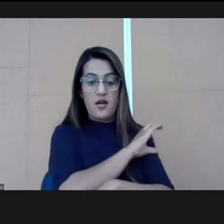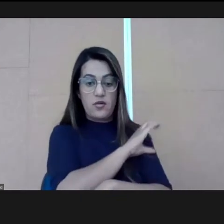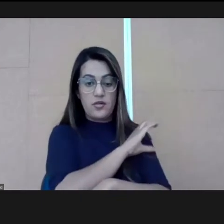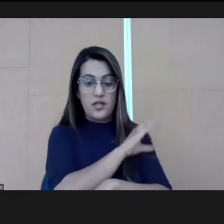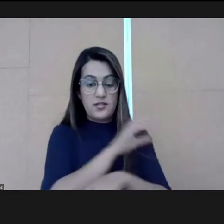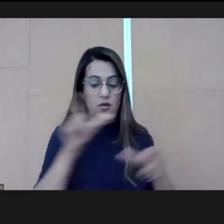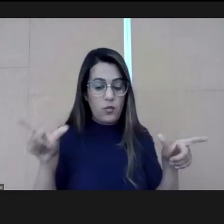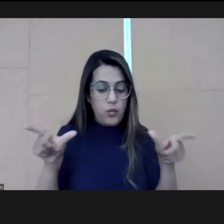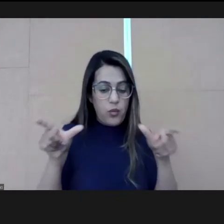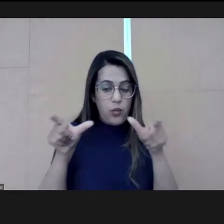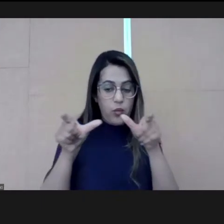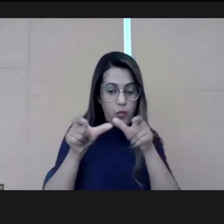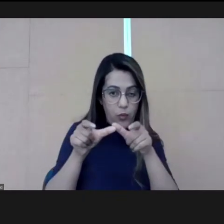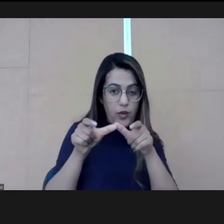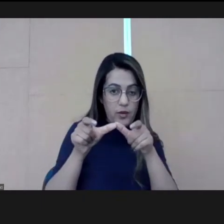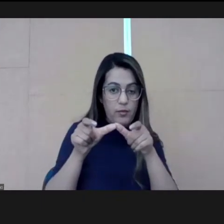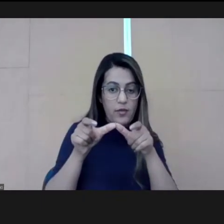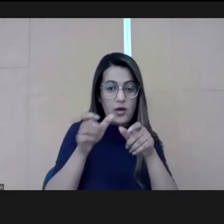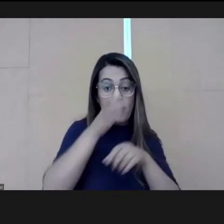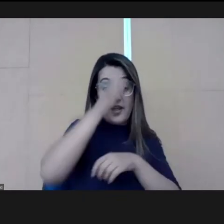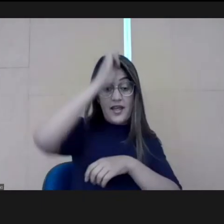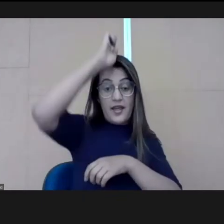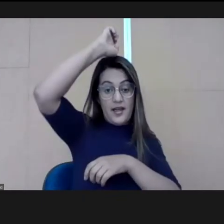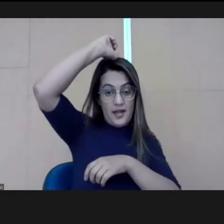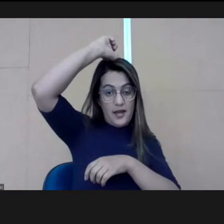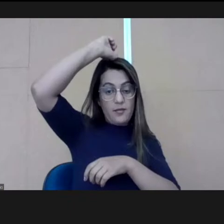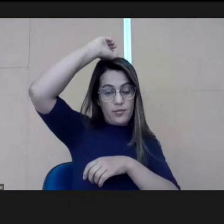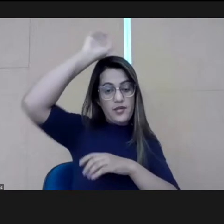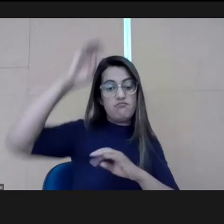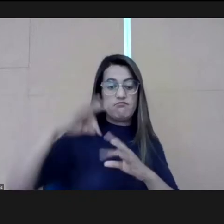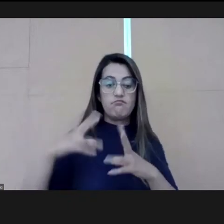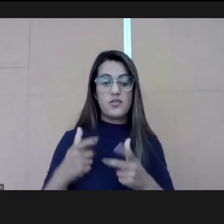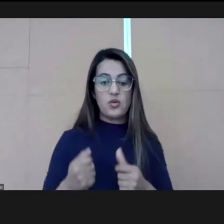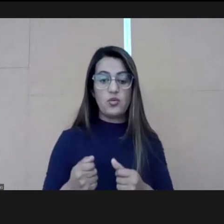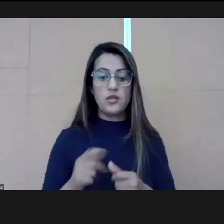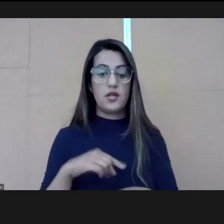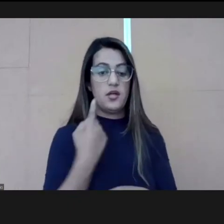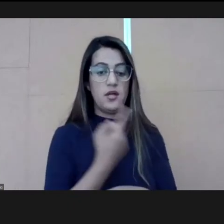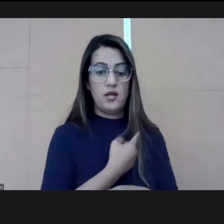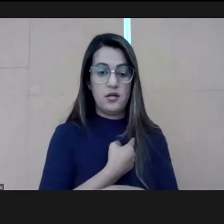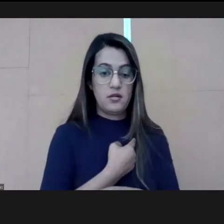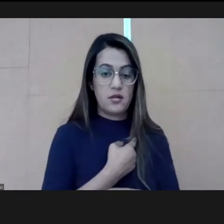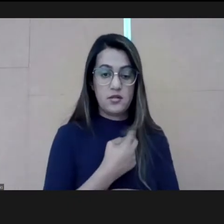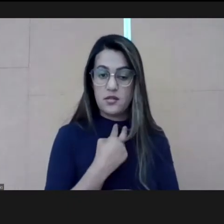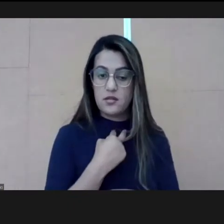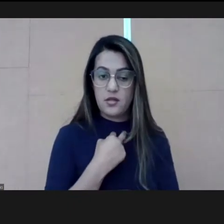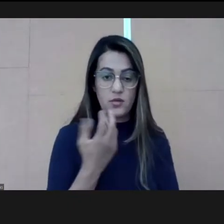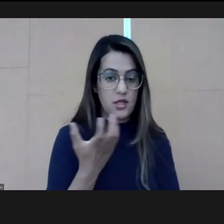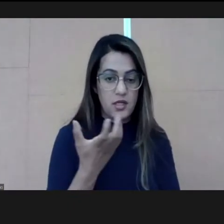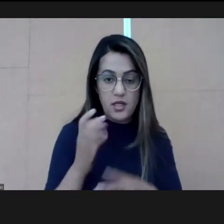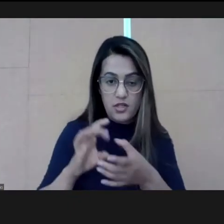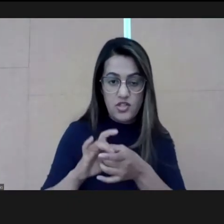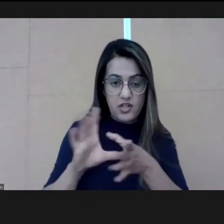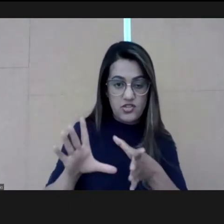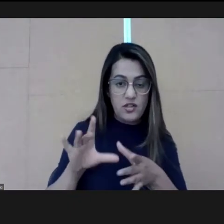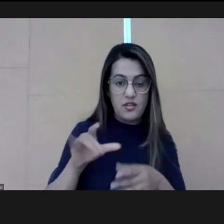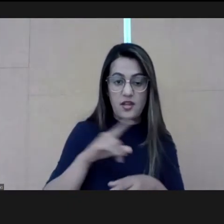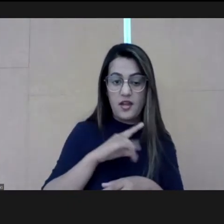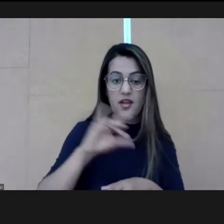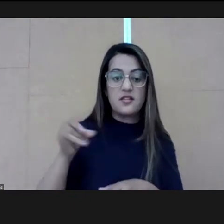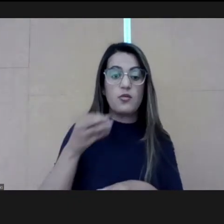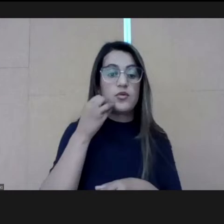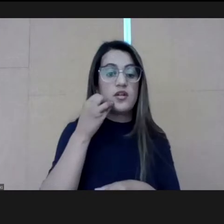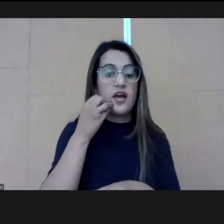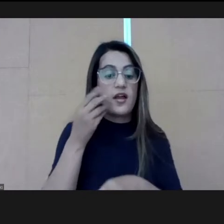had a coordination from an app, and we wanted to take